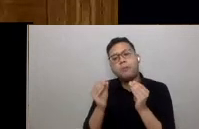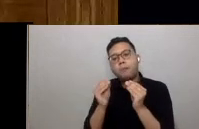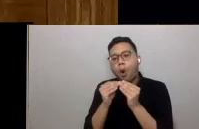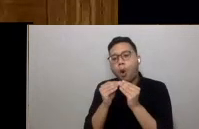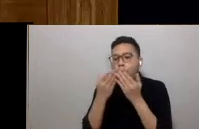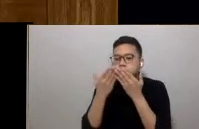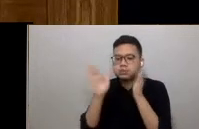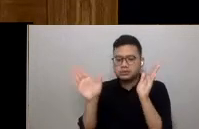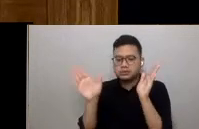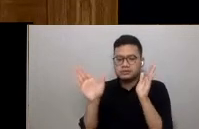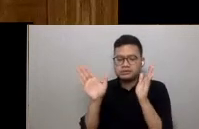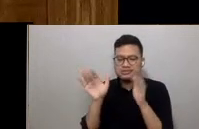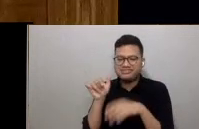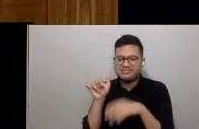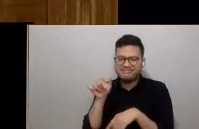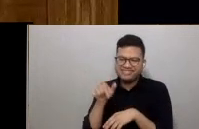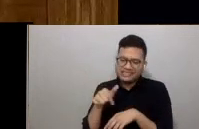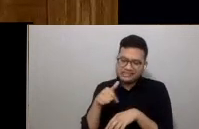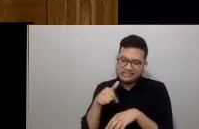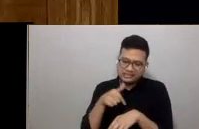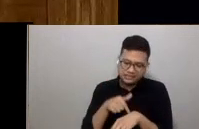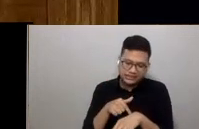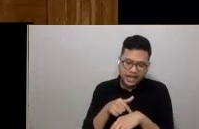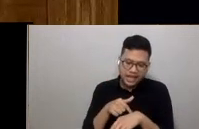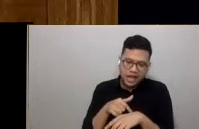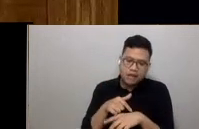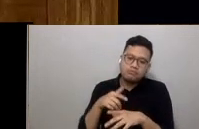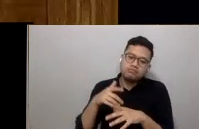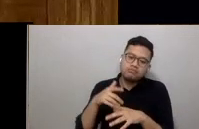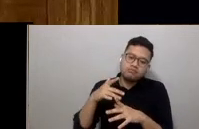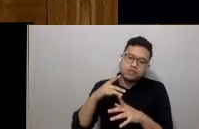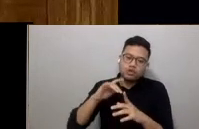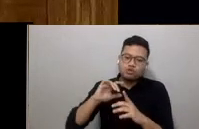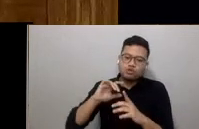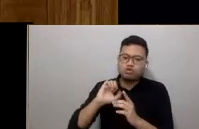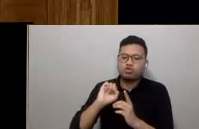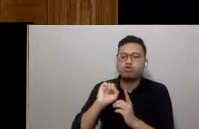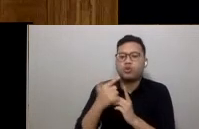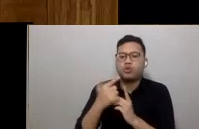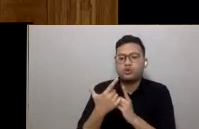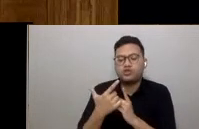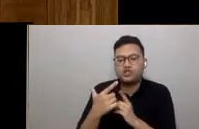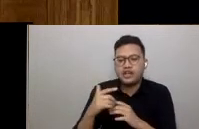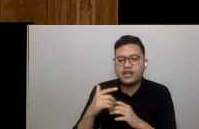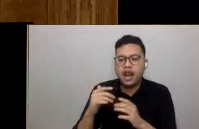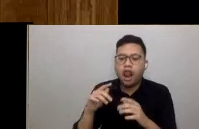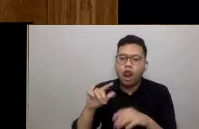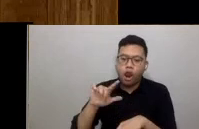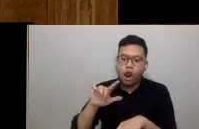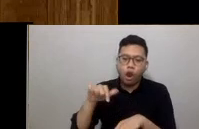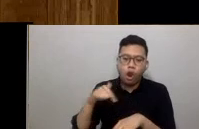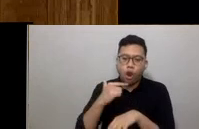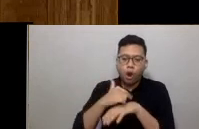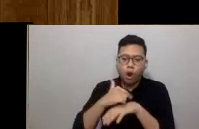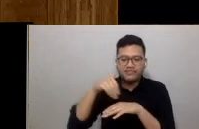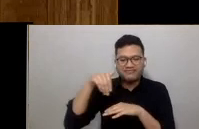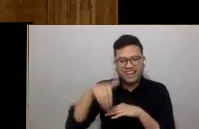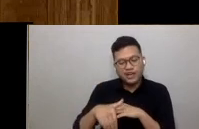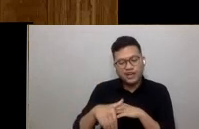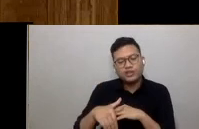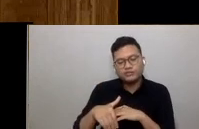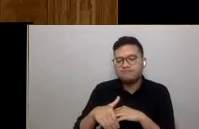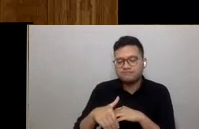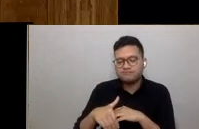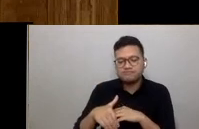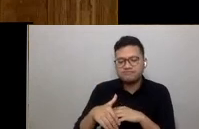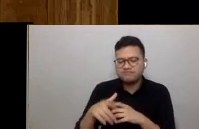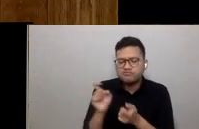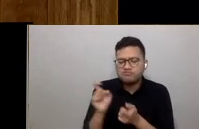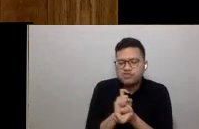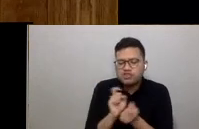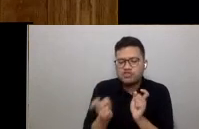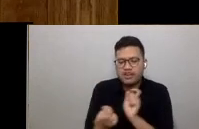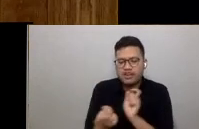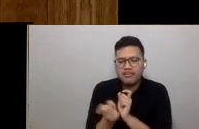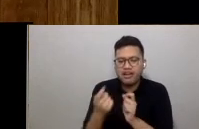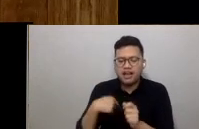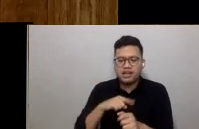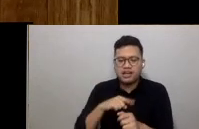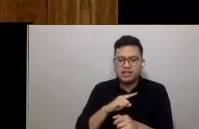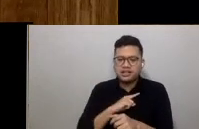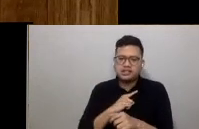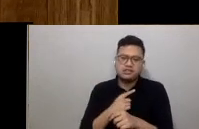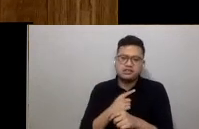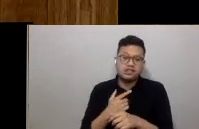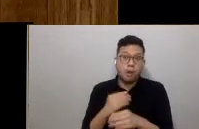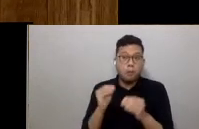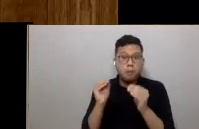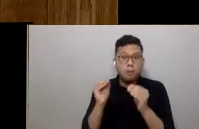This period of social and economic lockdown has seen a remarkable reset of our Earth with cleaner waters, cleaner skies and